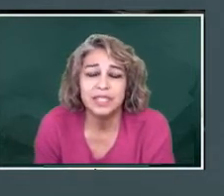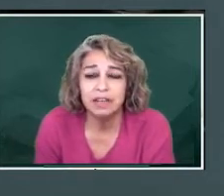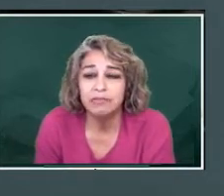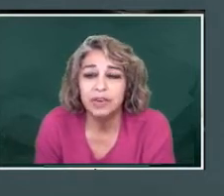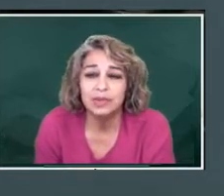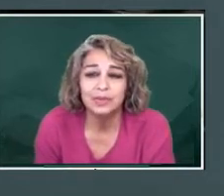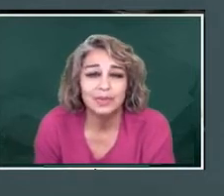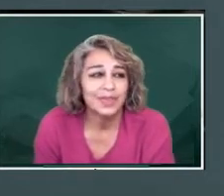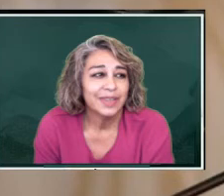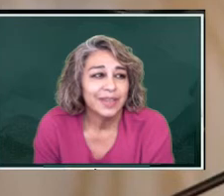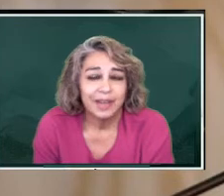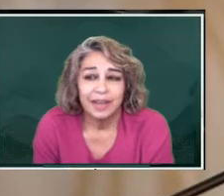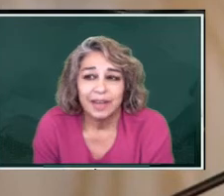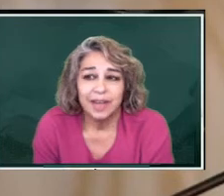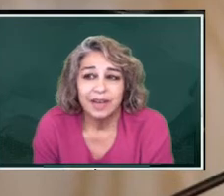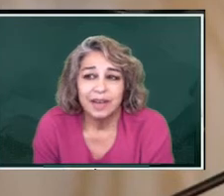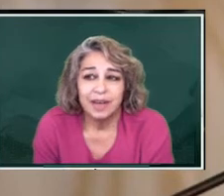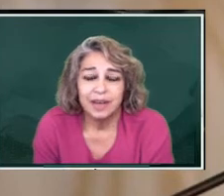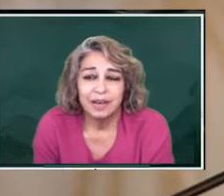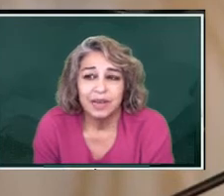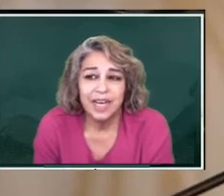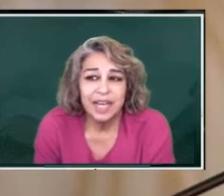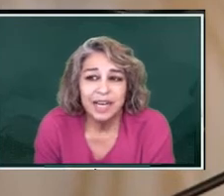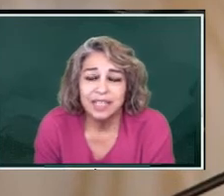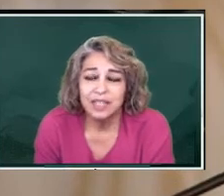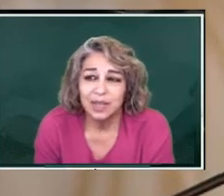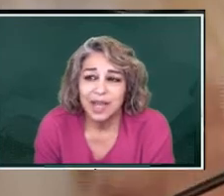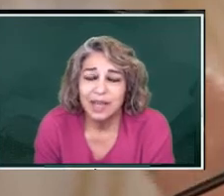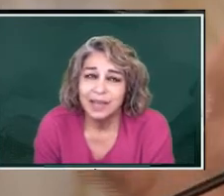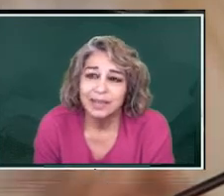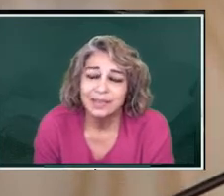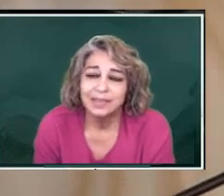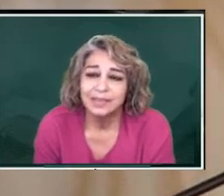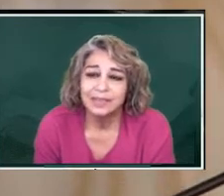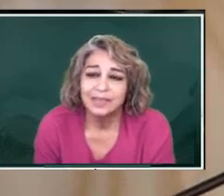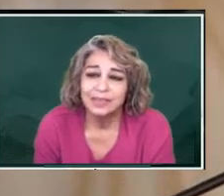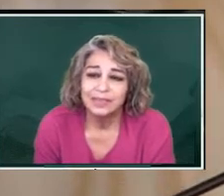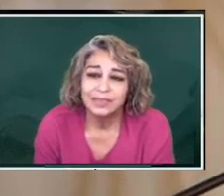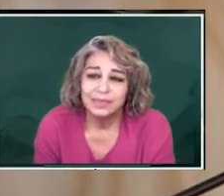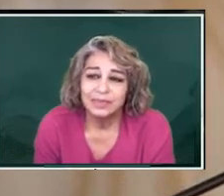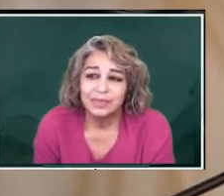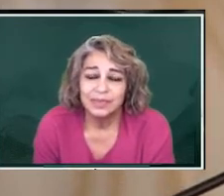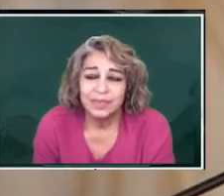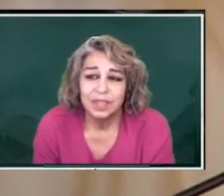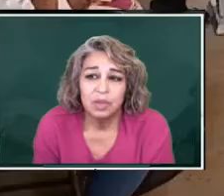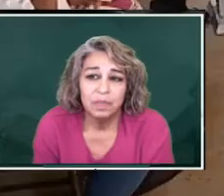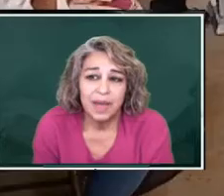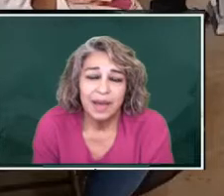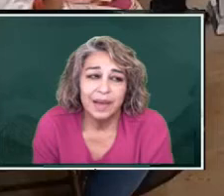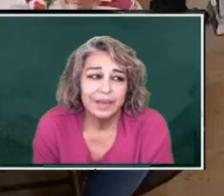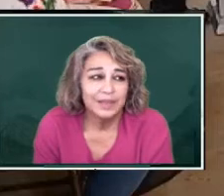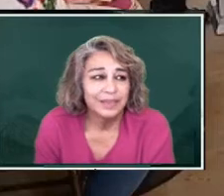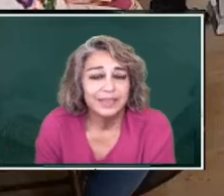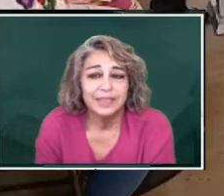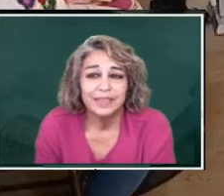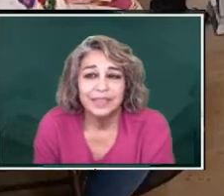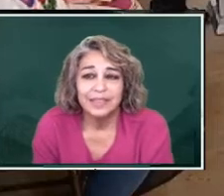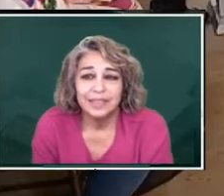by phone, cell phone, in Juanela, Sotay, Topia,